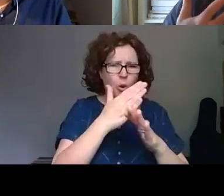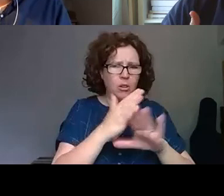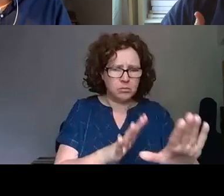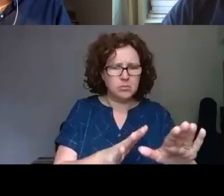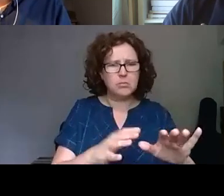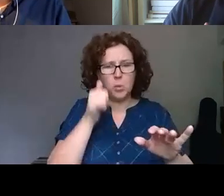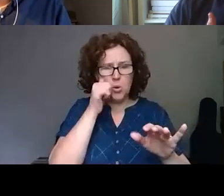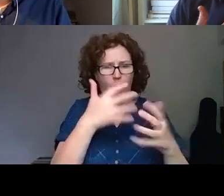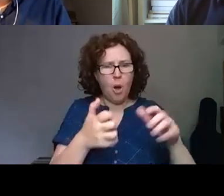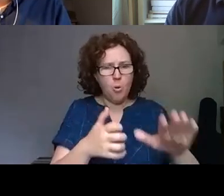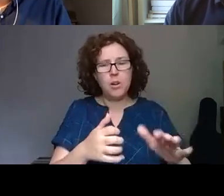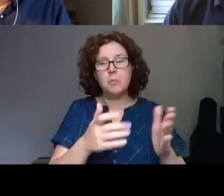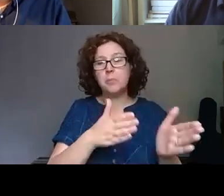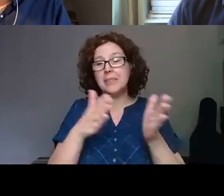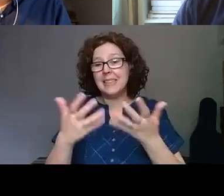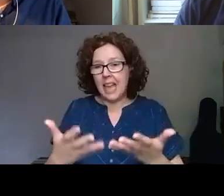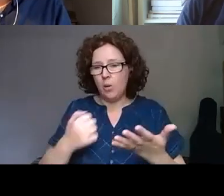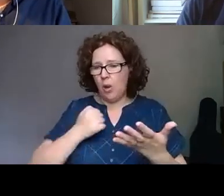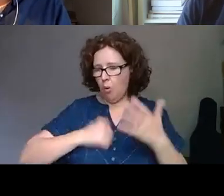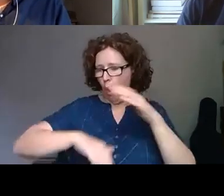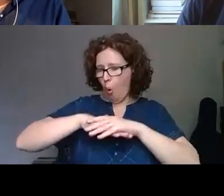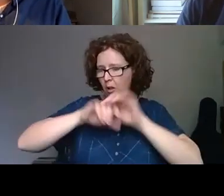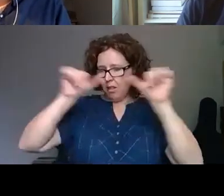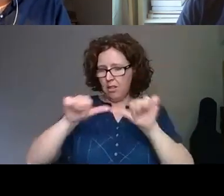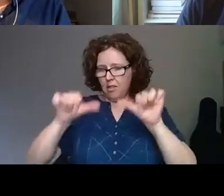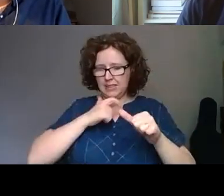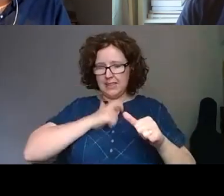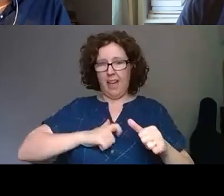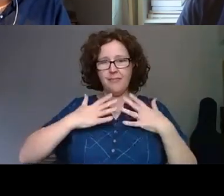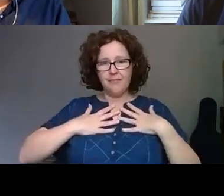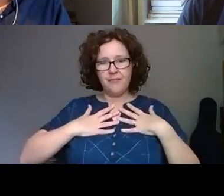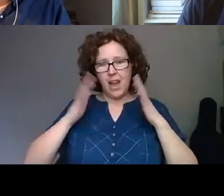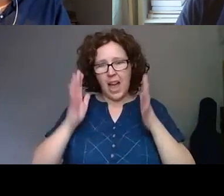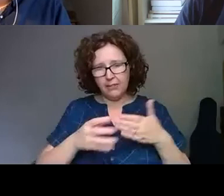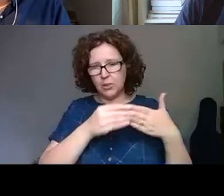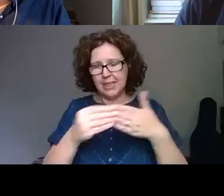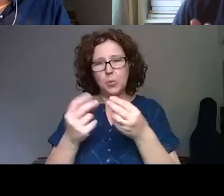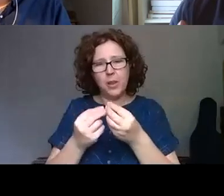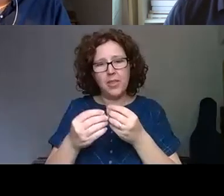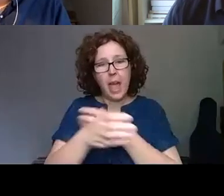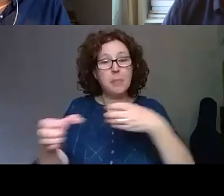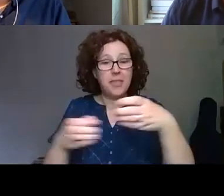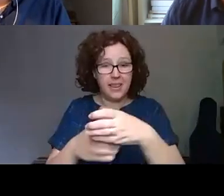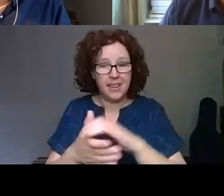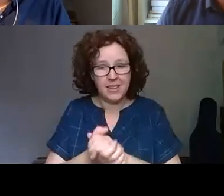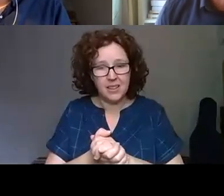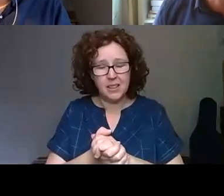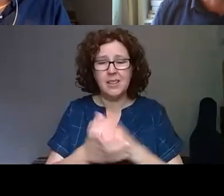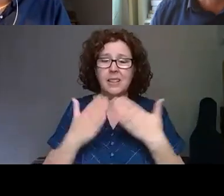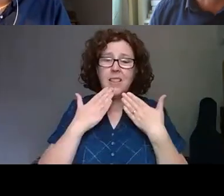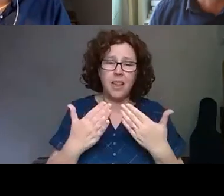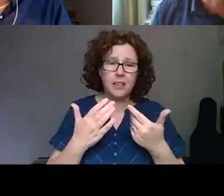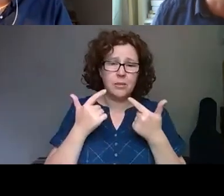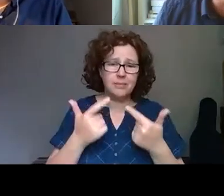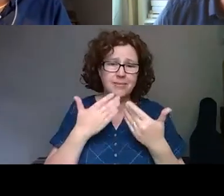Now it's about us bringing our whole selves to these cultural organizations and leading with empathy. Thank you so much for allowing us to